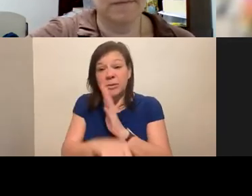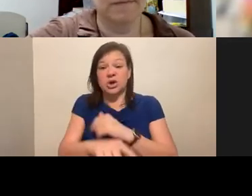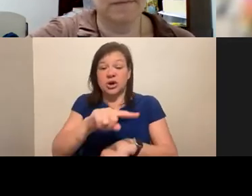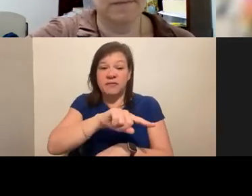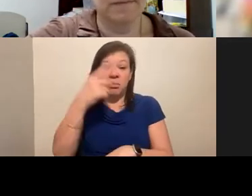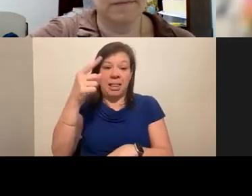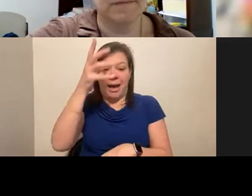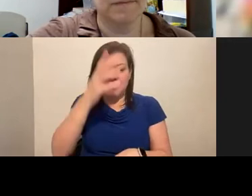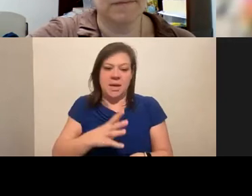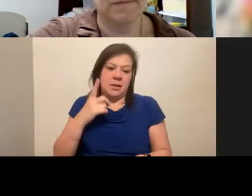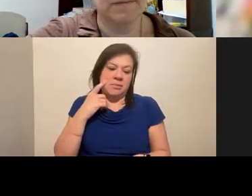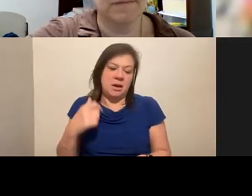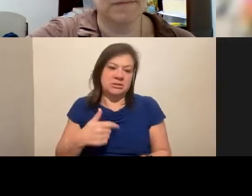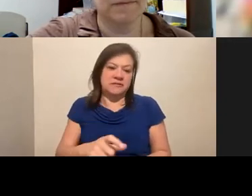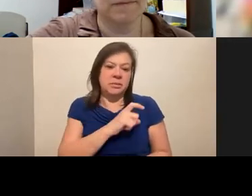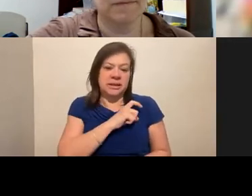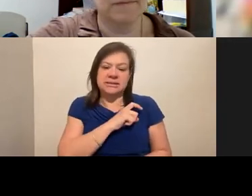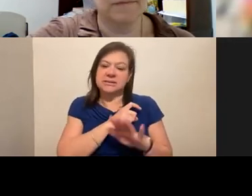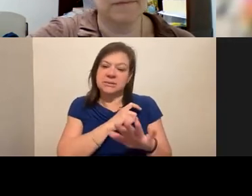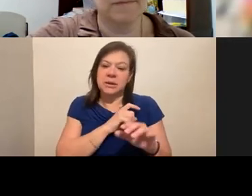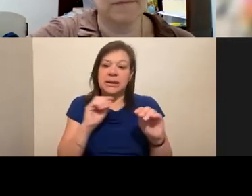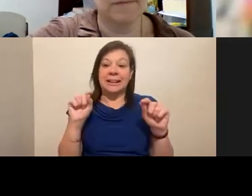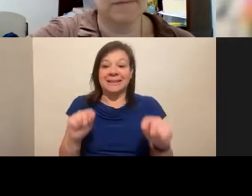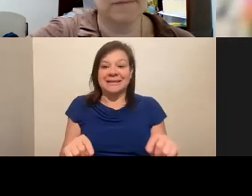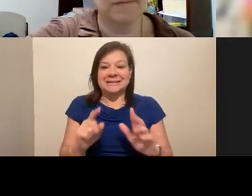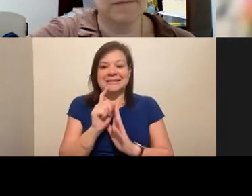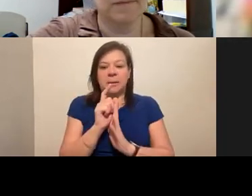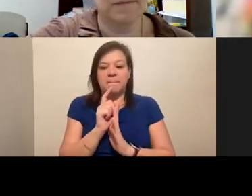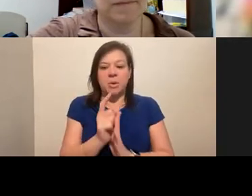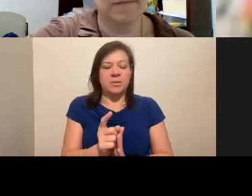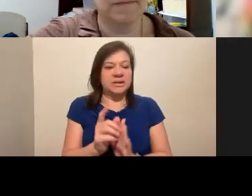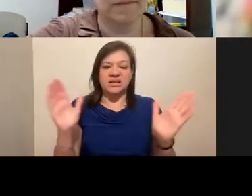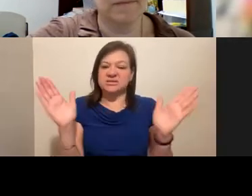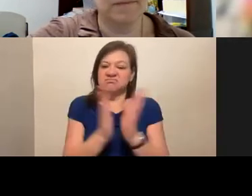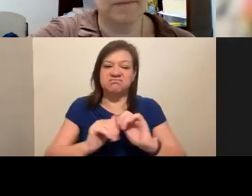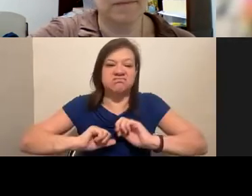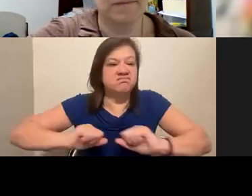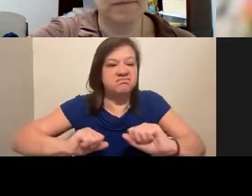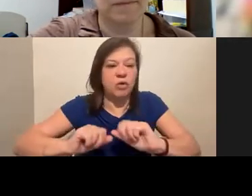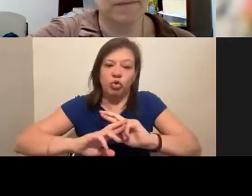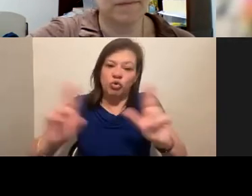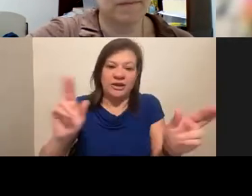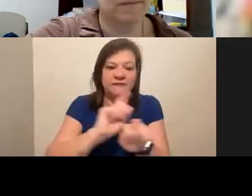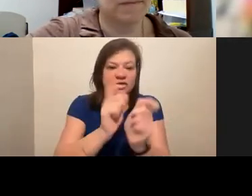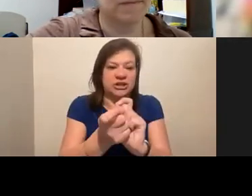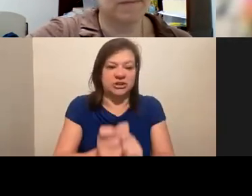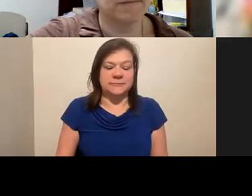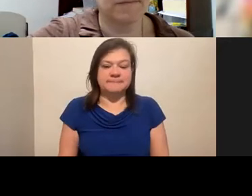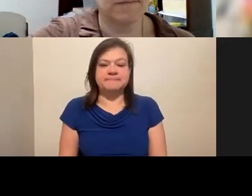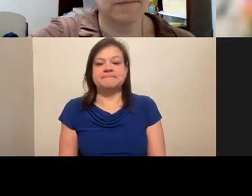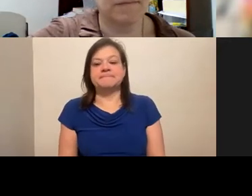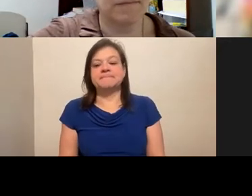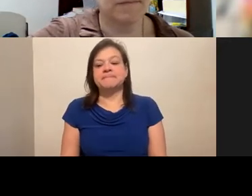police. So this is a moment that is ripe for change. And I would say that